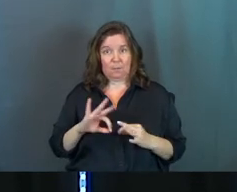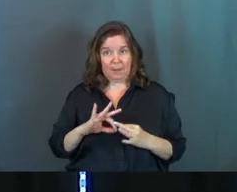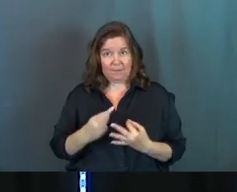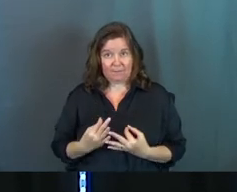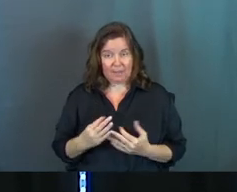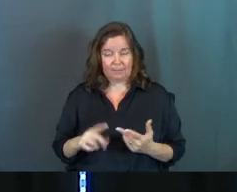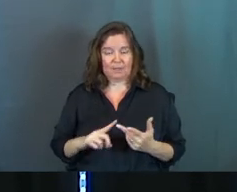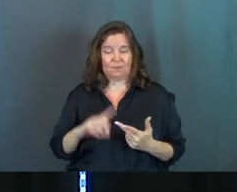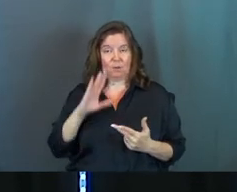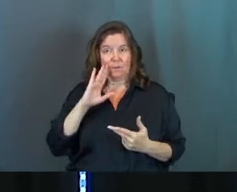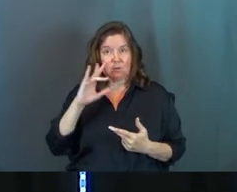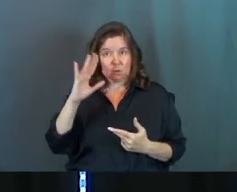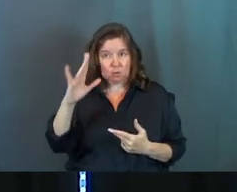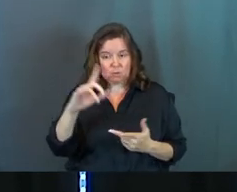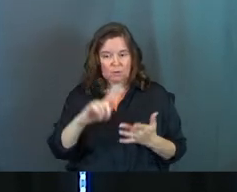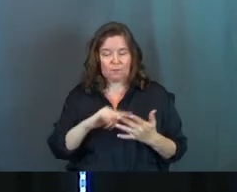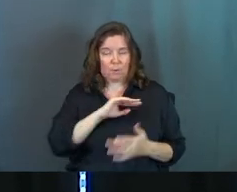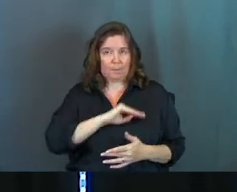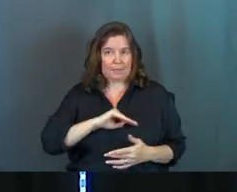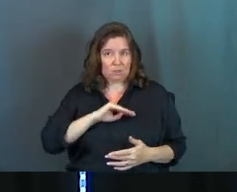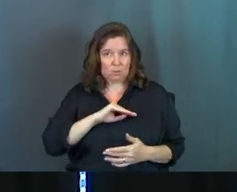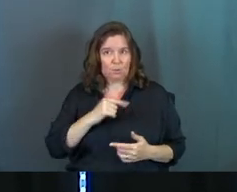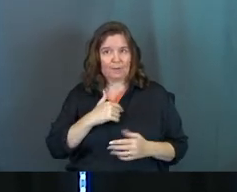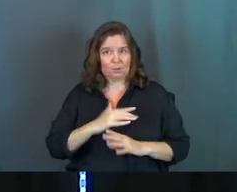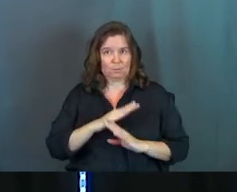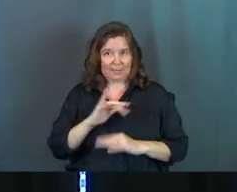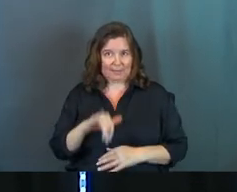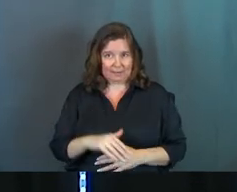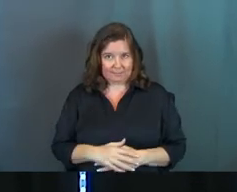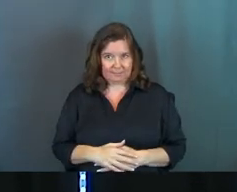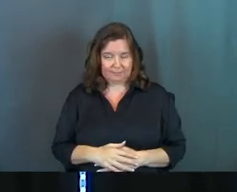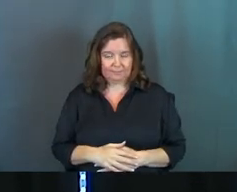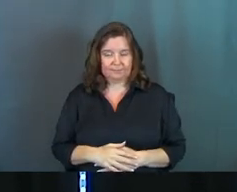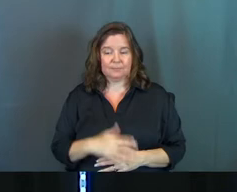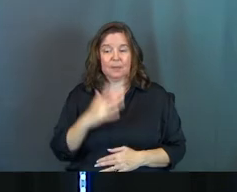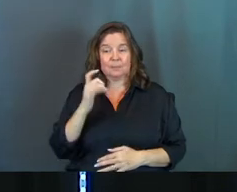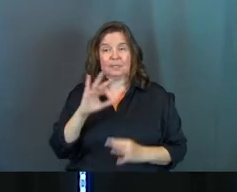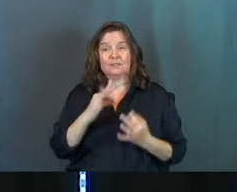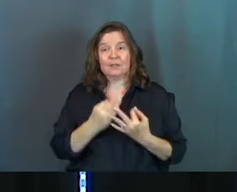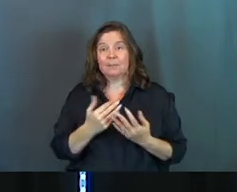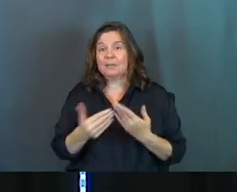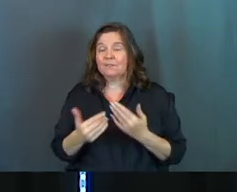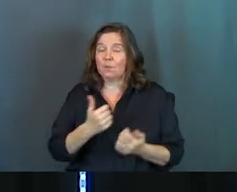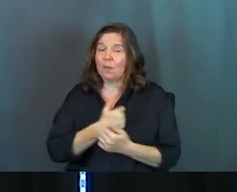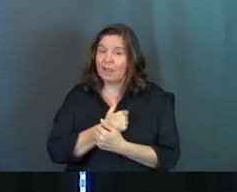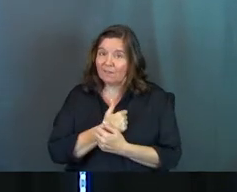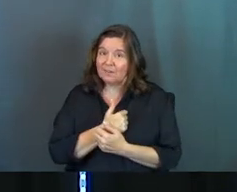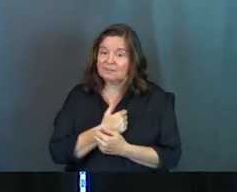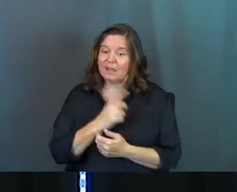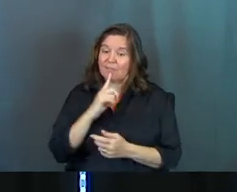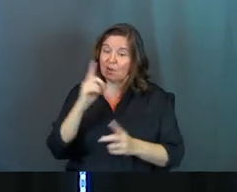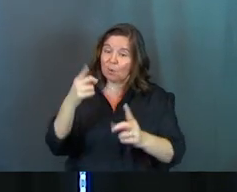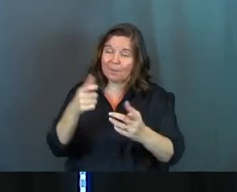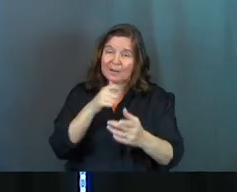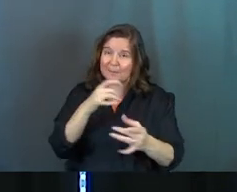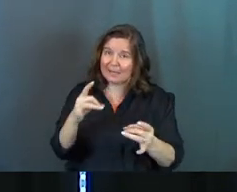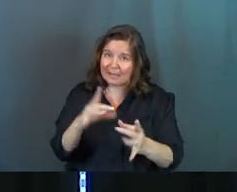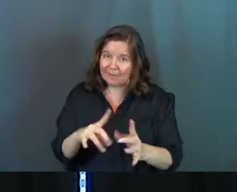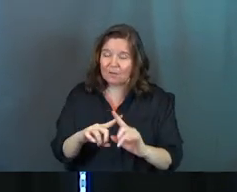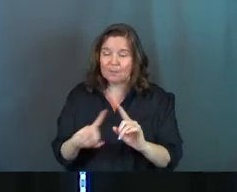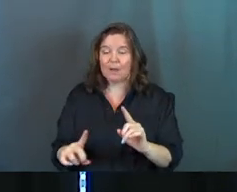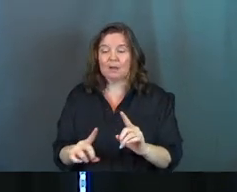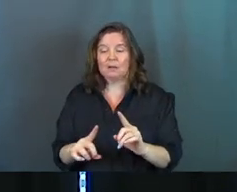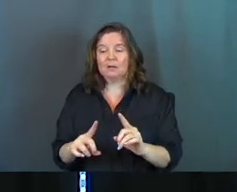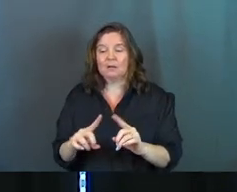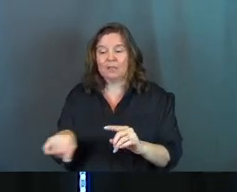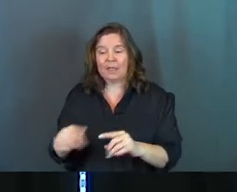for our futures, for the ministries he's called us to do. We have to protect that. Because family, even though they love us, and again, their goal might not to be hateful or